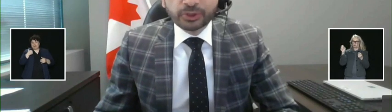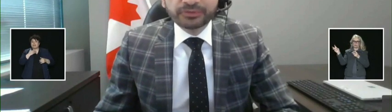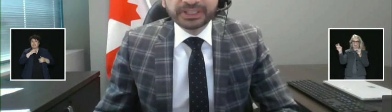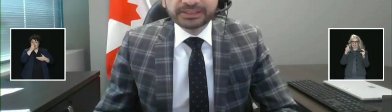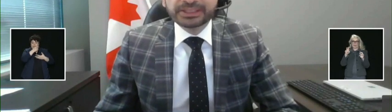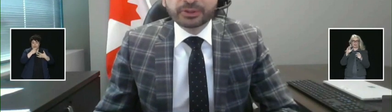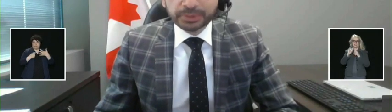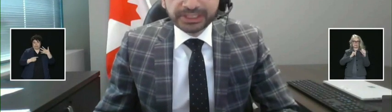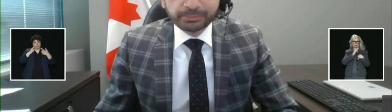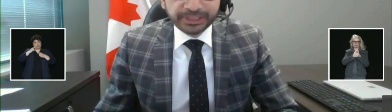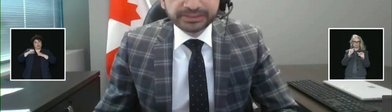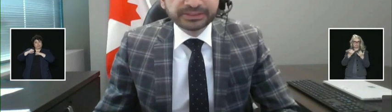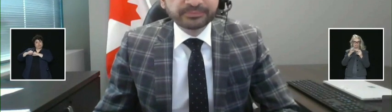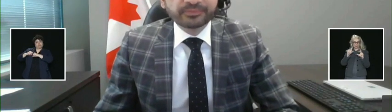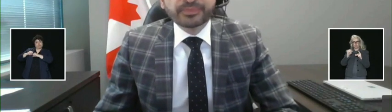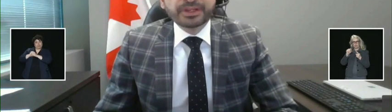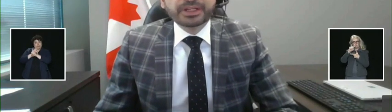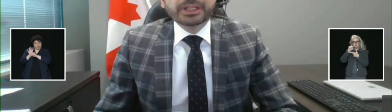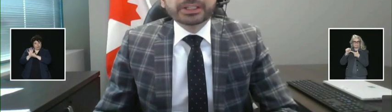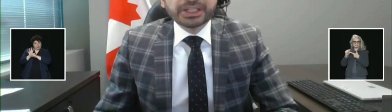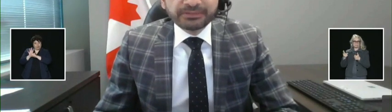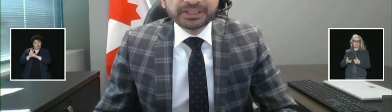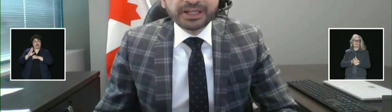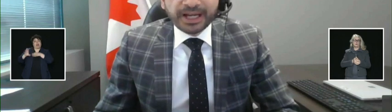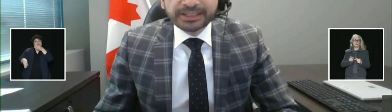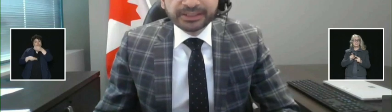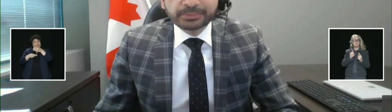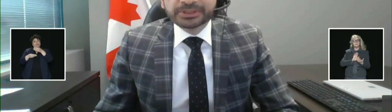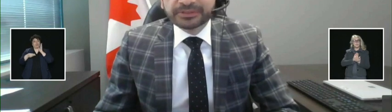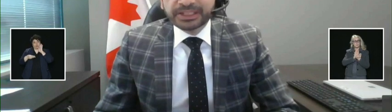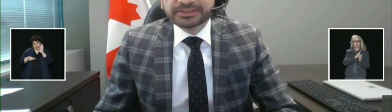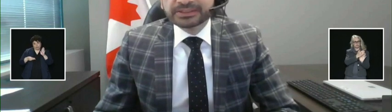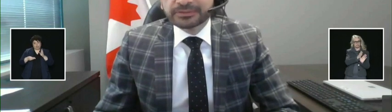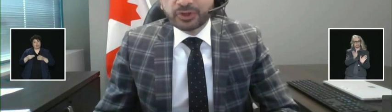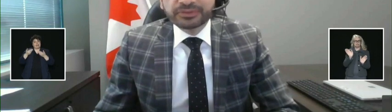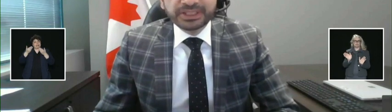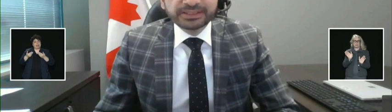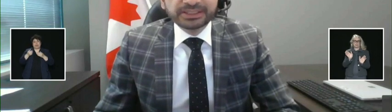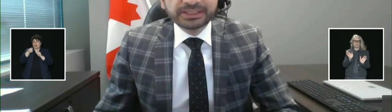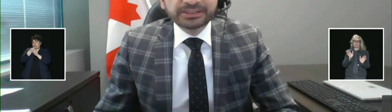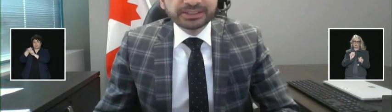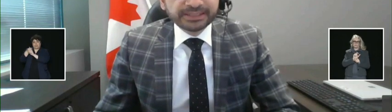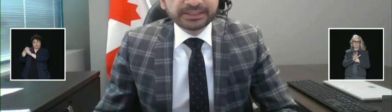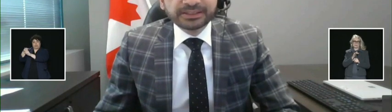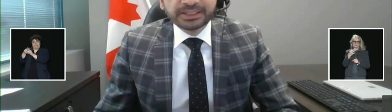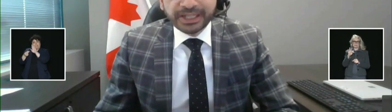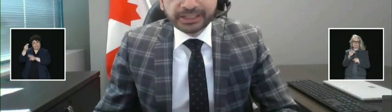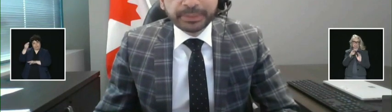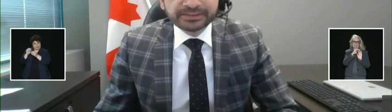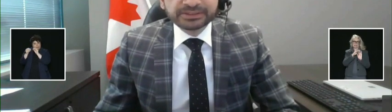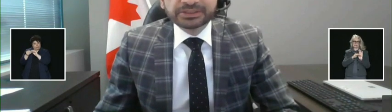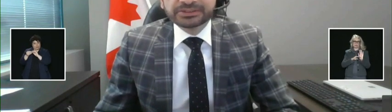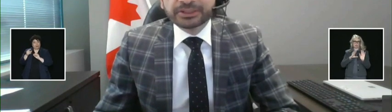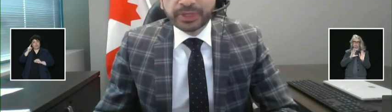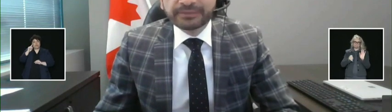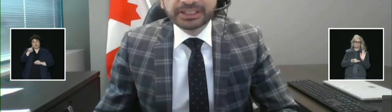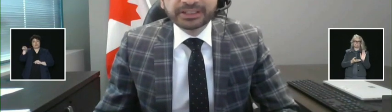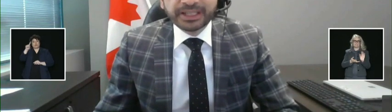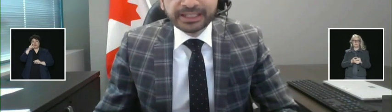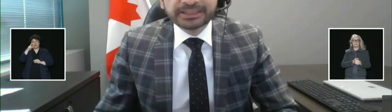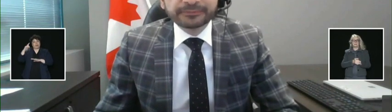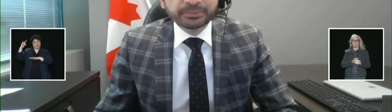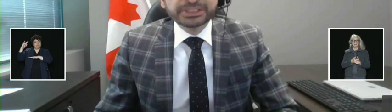approach on COVID-19 already in place, given the higher number of cases of COVID-19 detected in air passengers